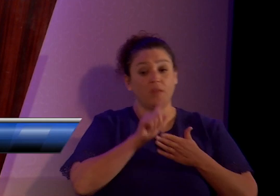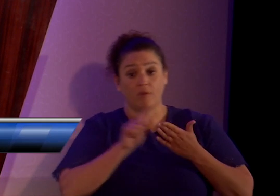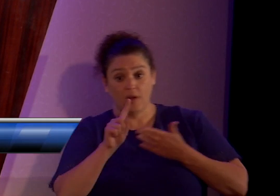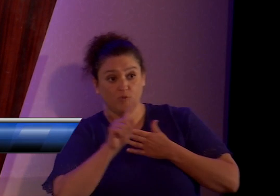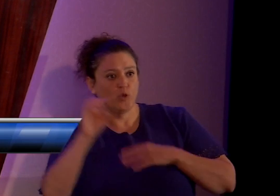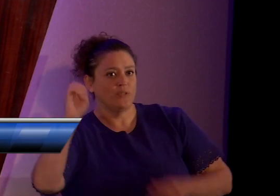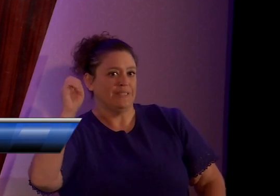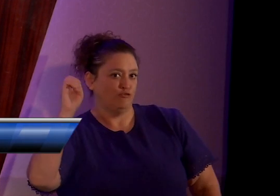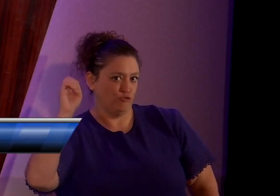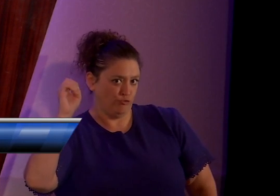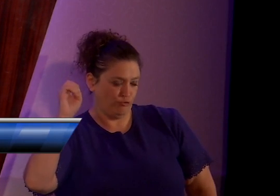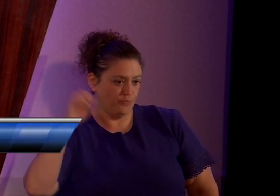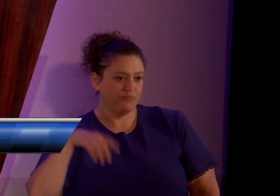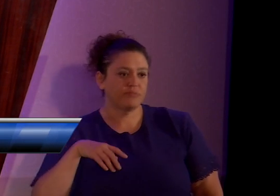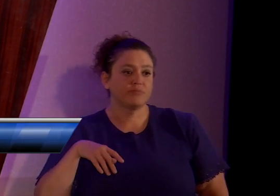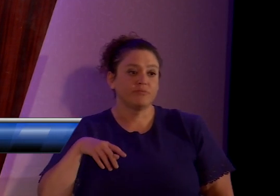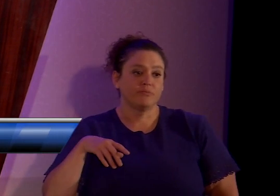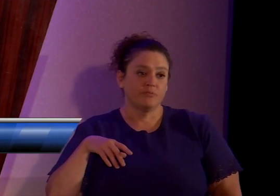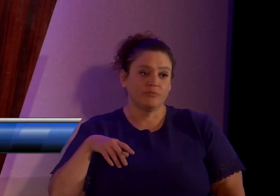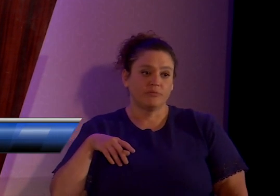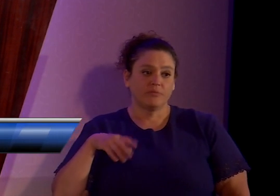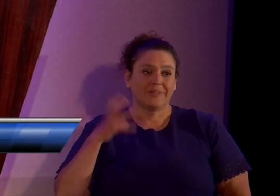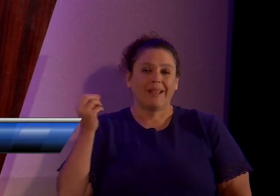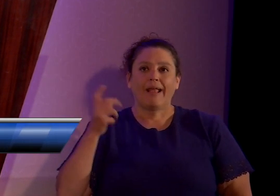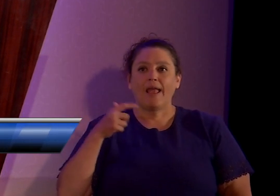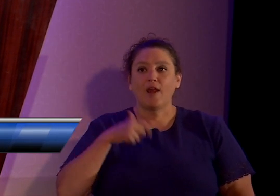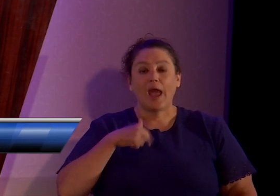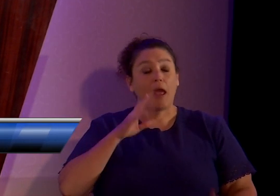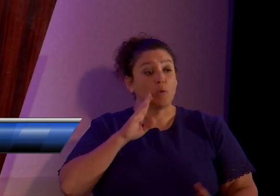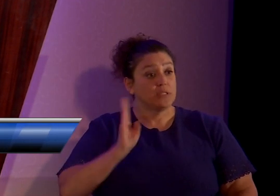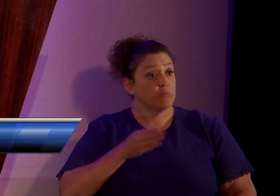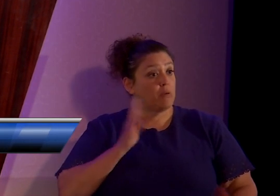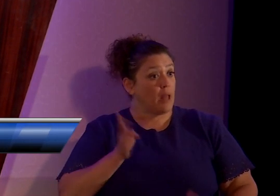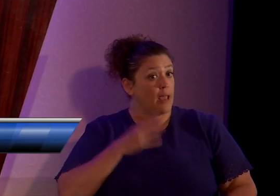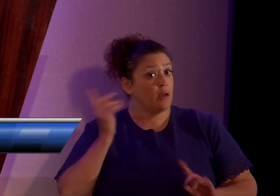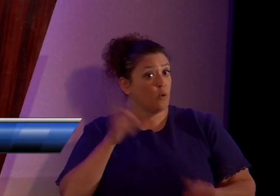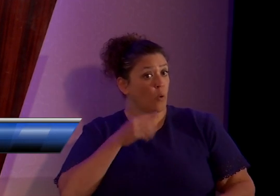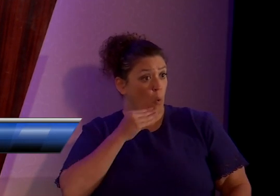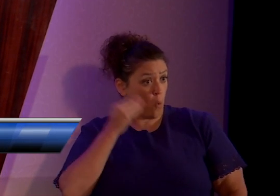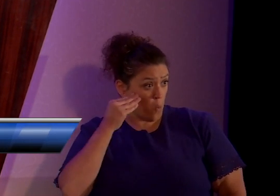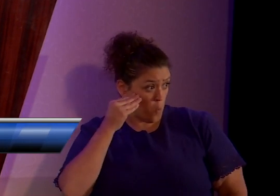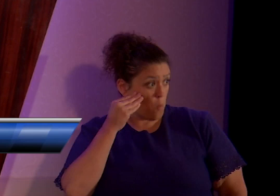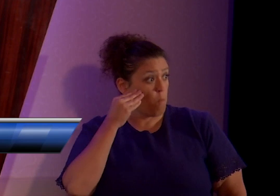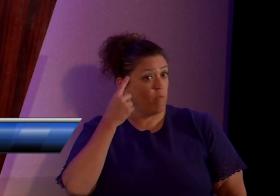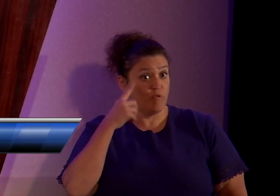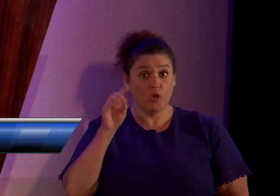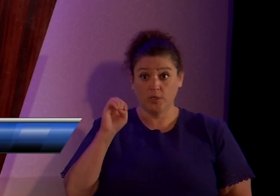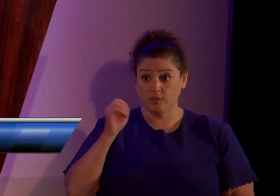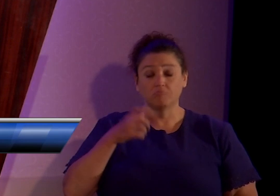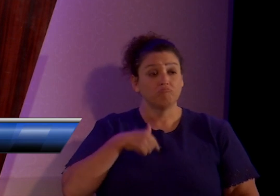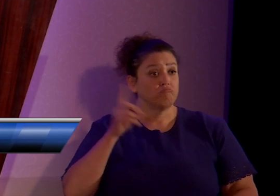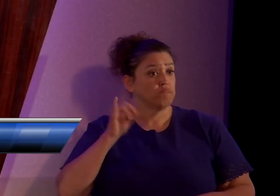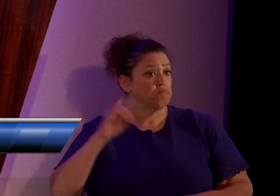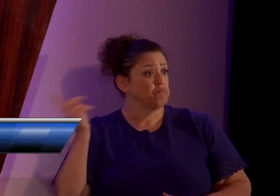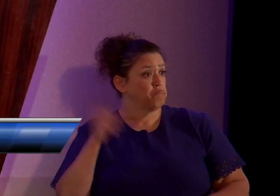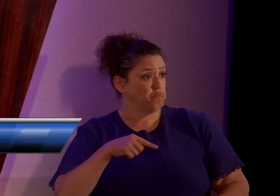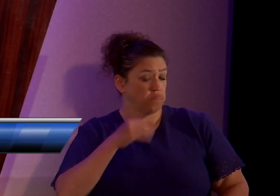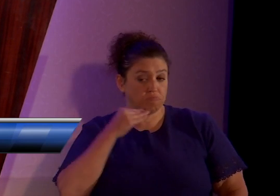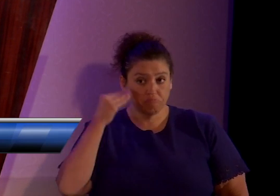and I was planning to go home and I did go home.